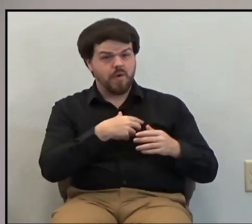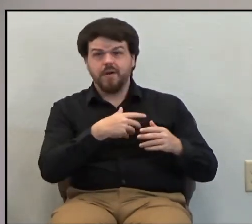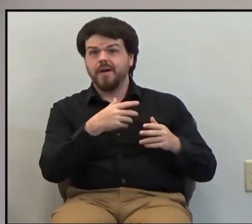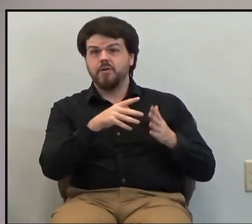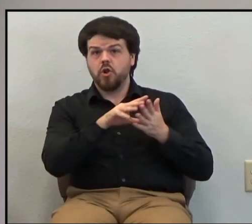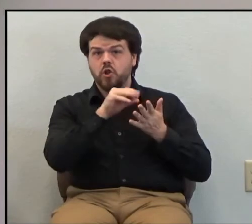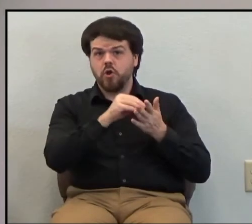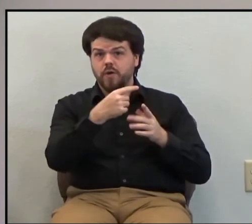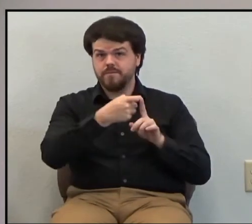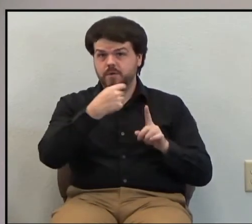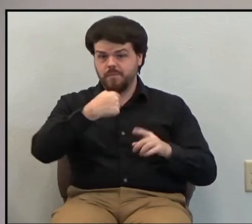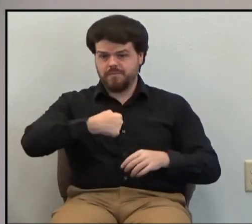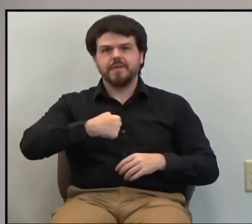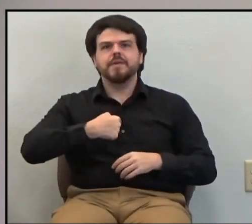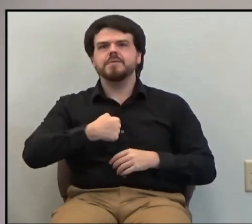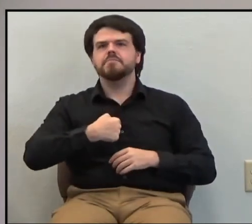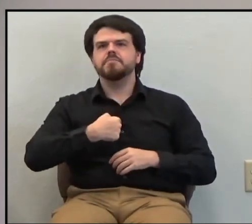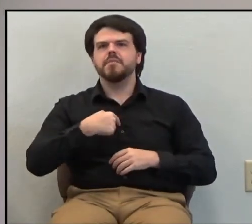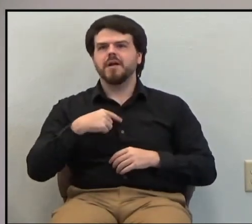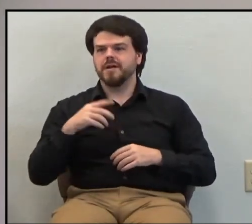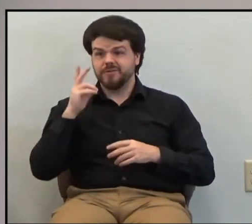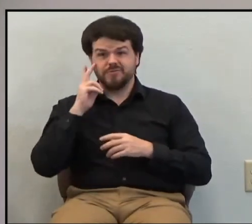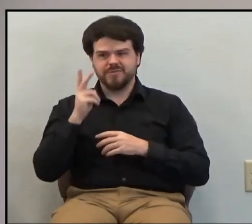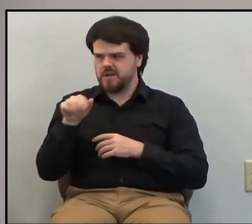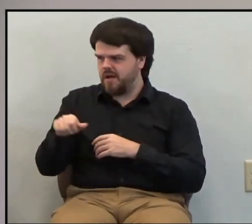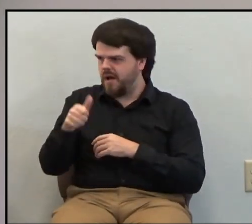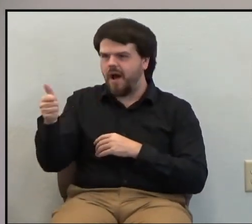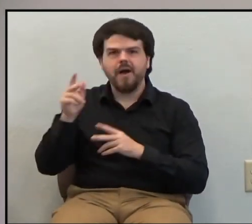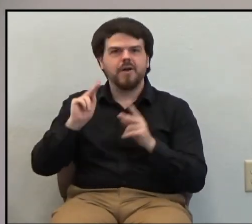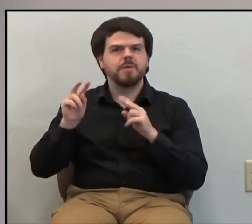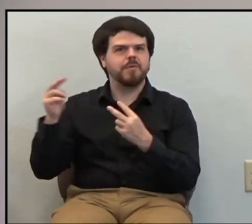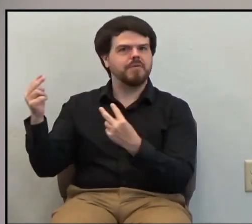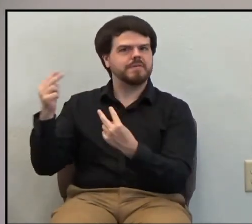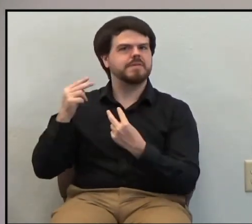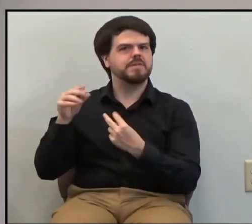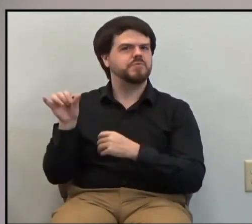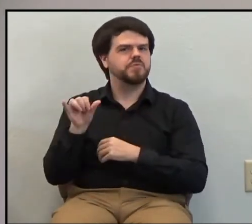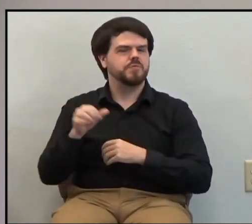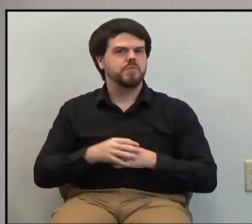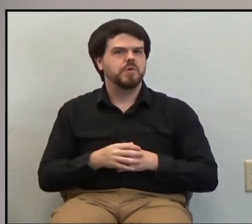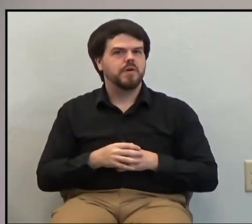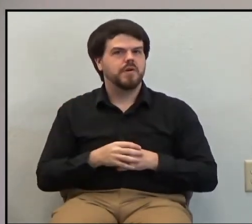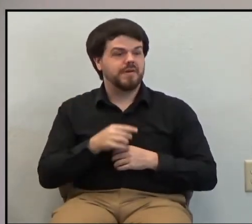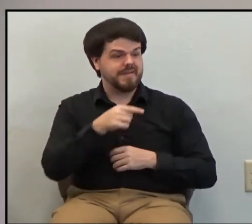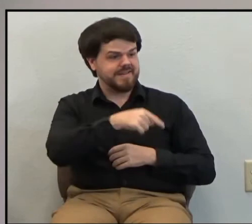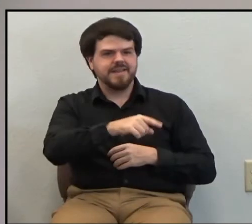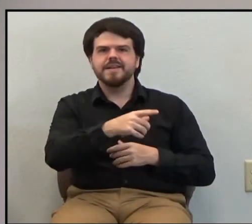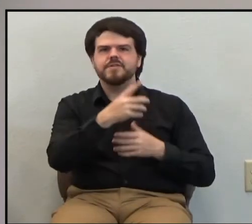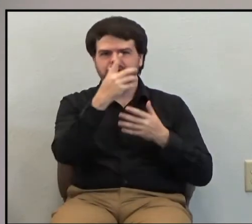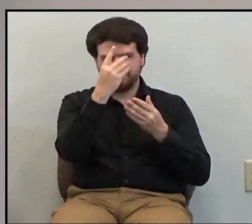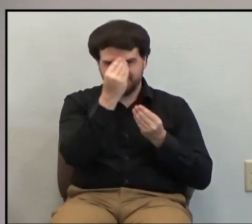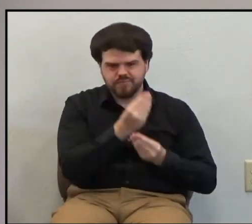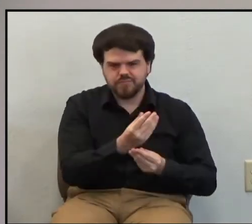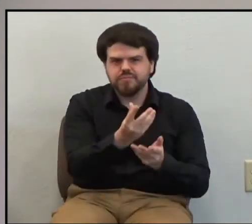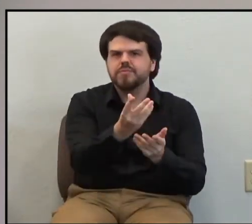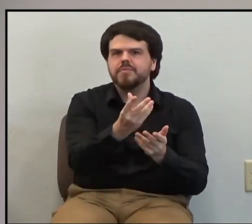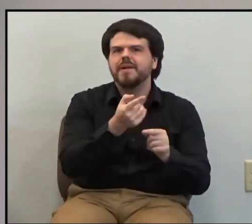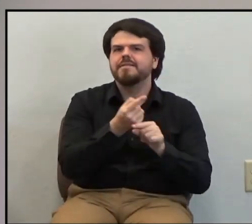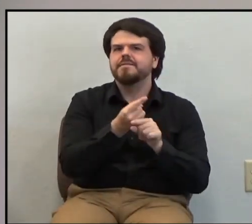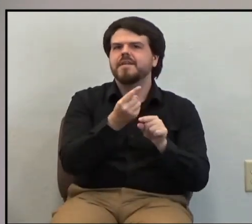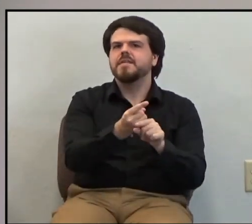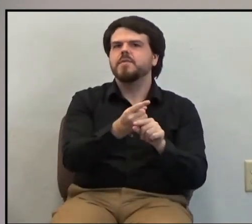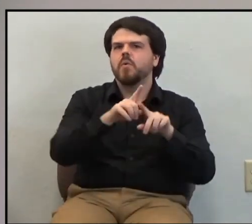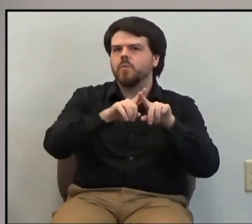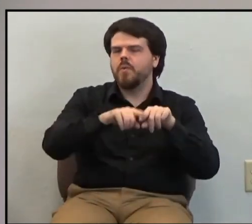in the presence of many witnesses, these entrusts to faithful, reliable men